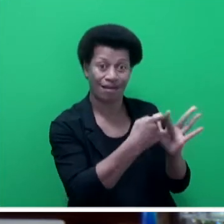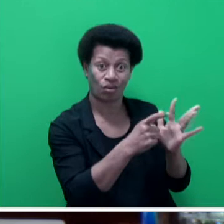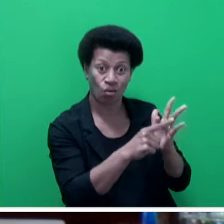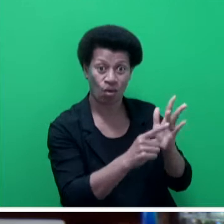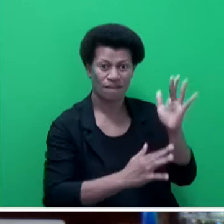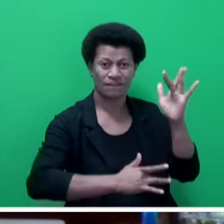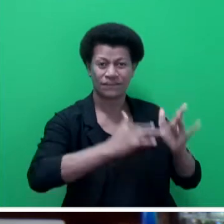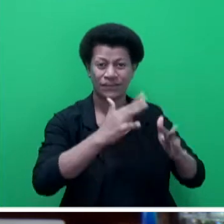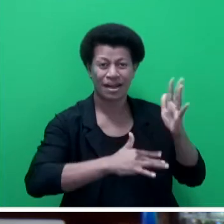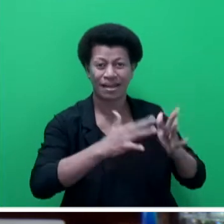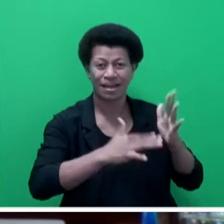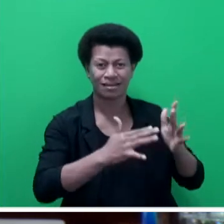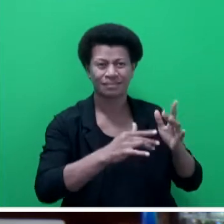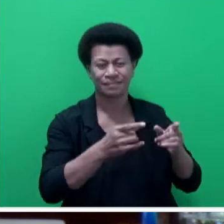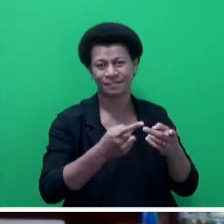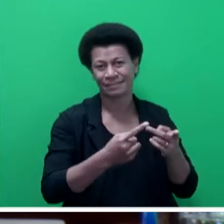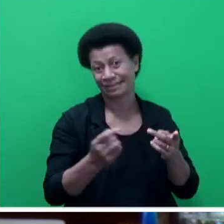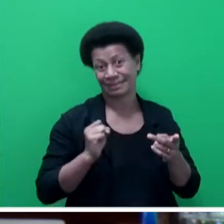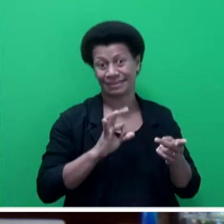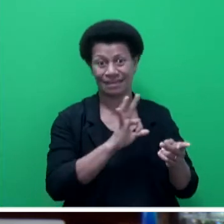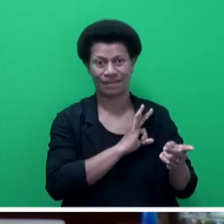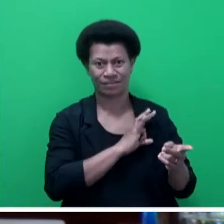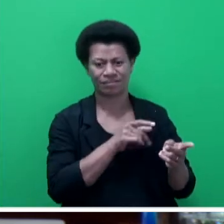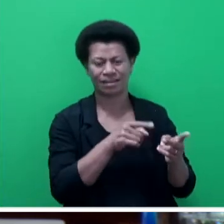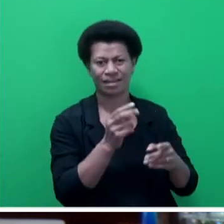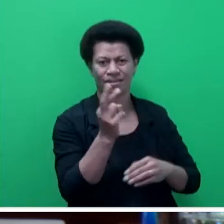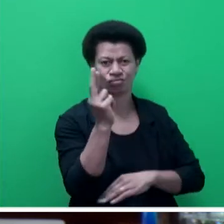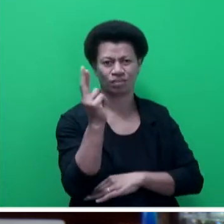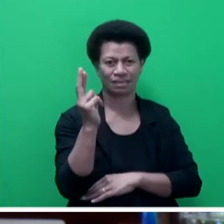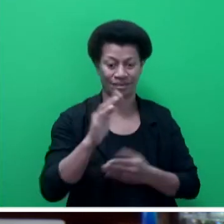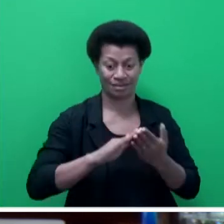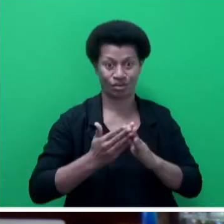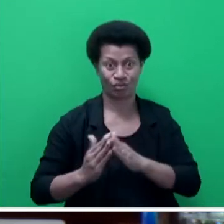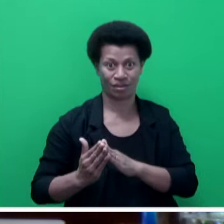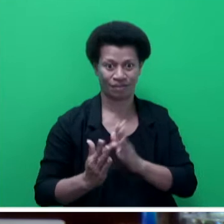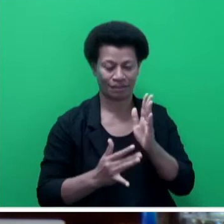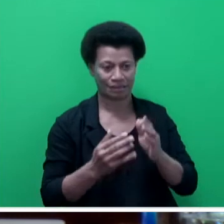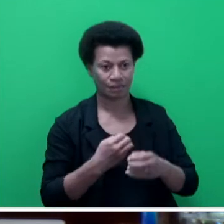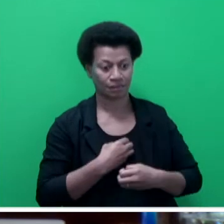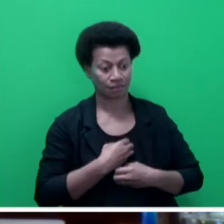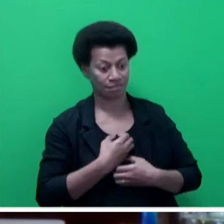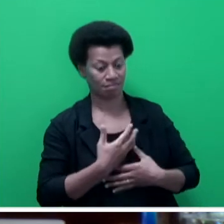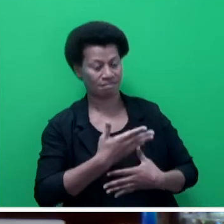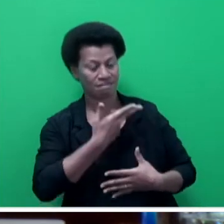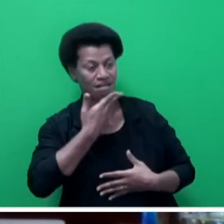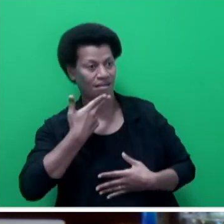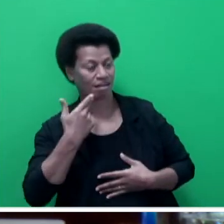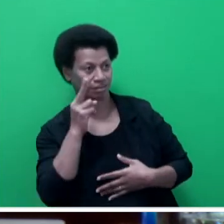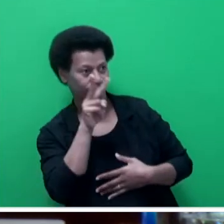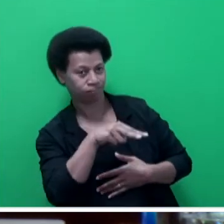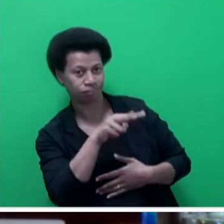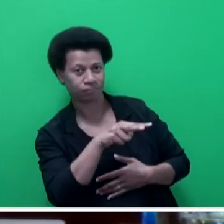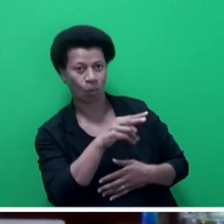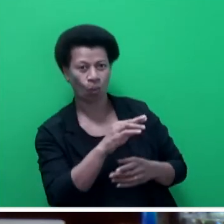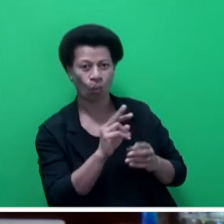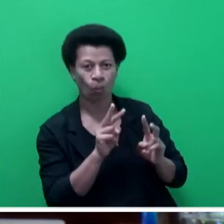response wardens was absolutely magnificent to watch. It was a proud moment for